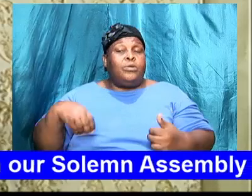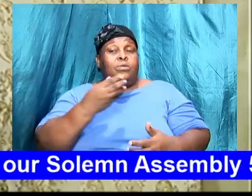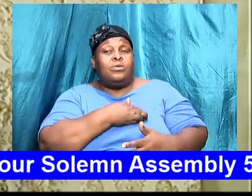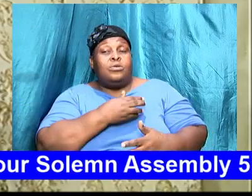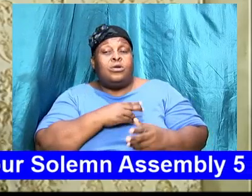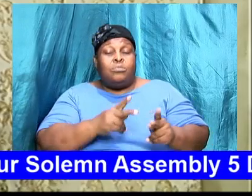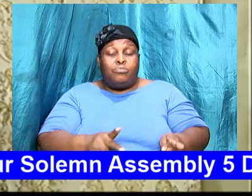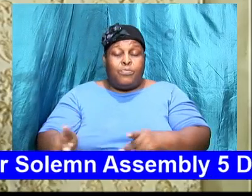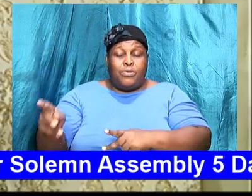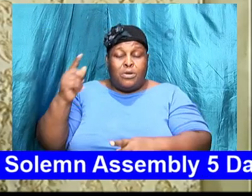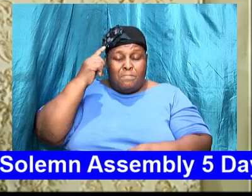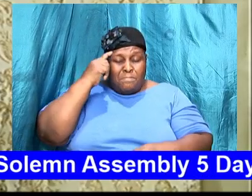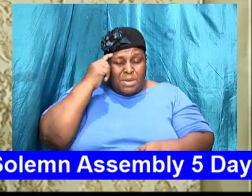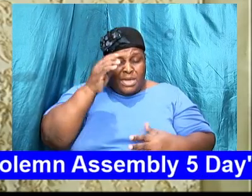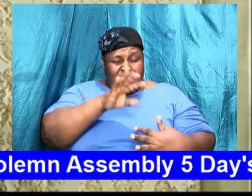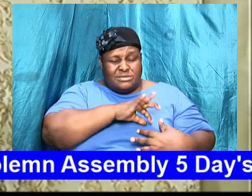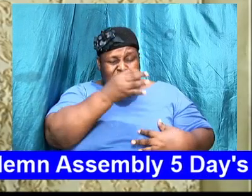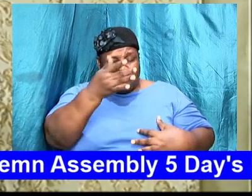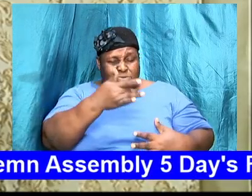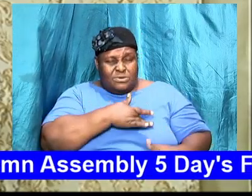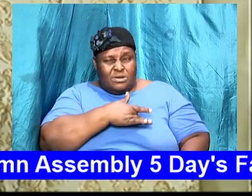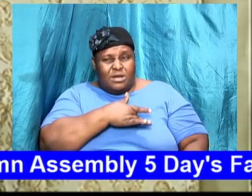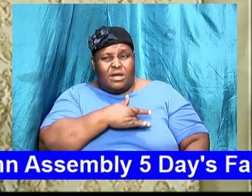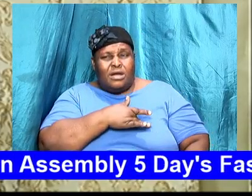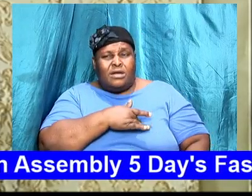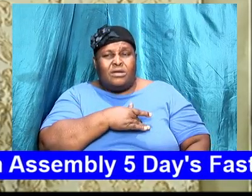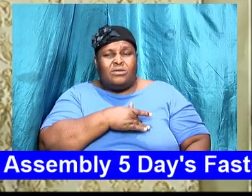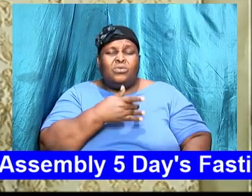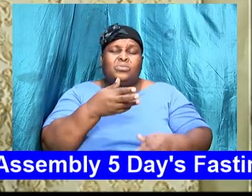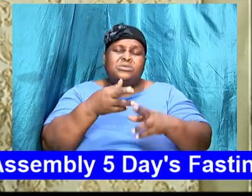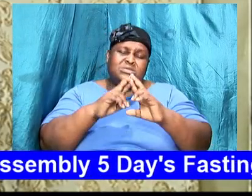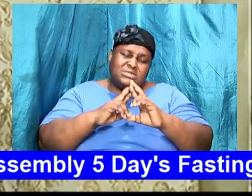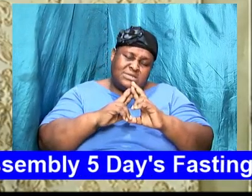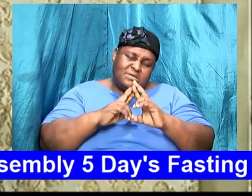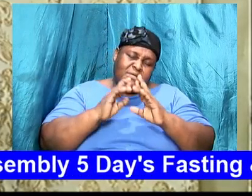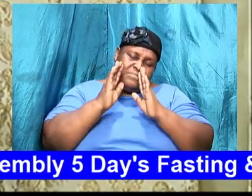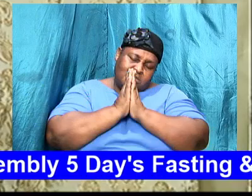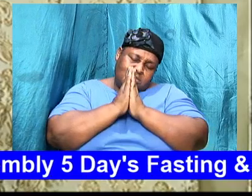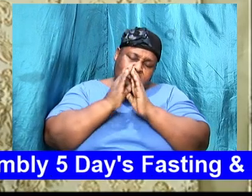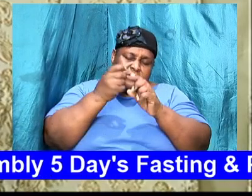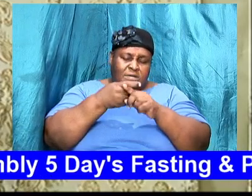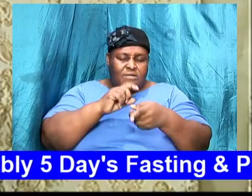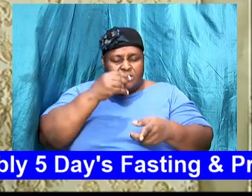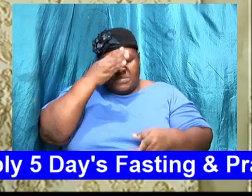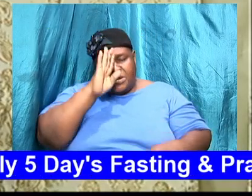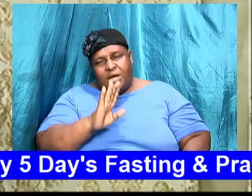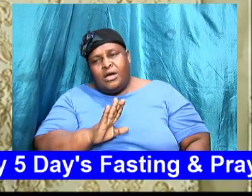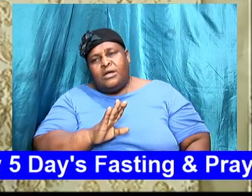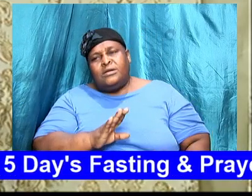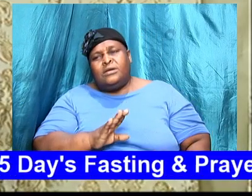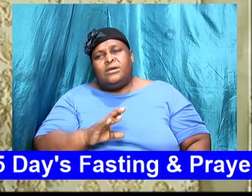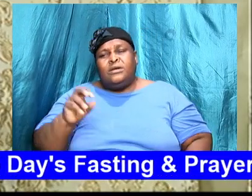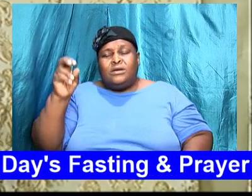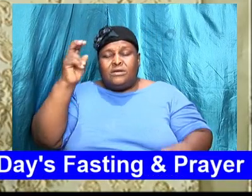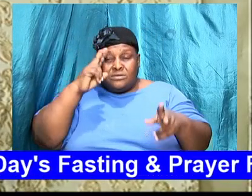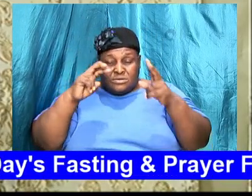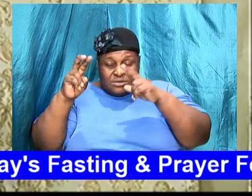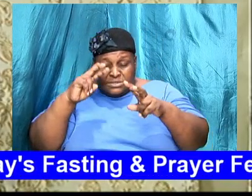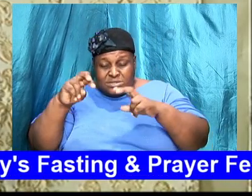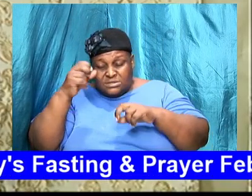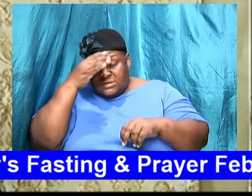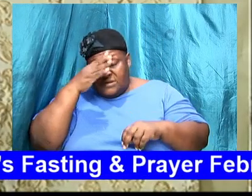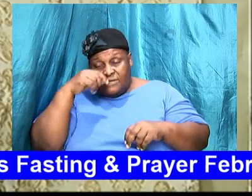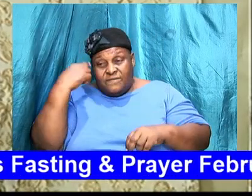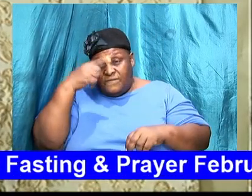minds prepare our spirits prepare our hearts to receive a blessing from God to seek the face of God